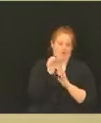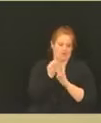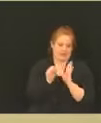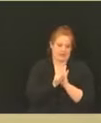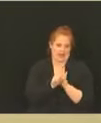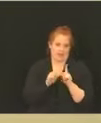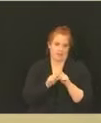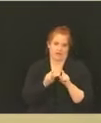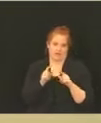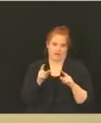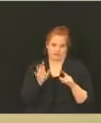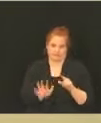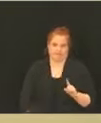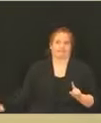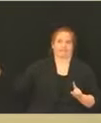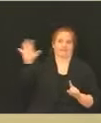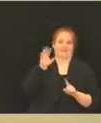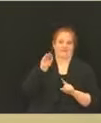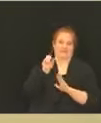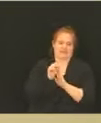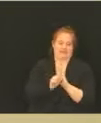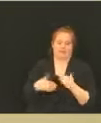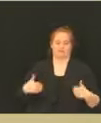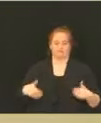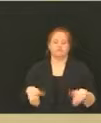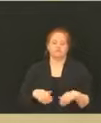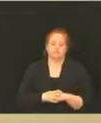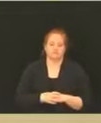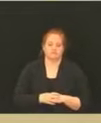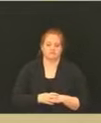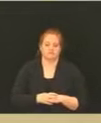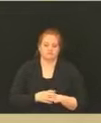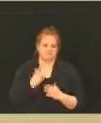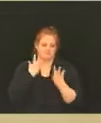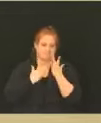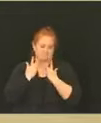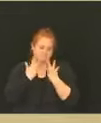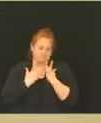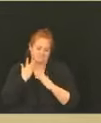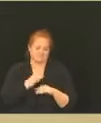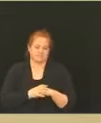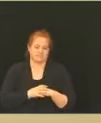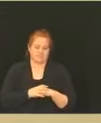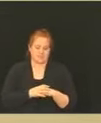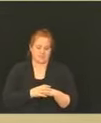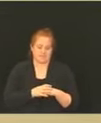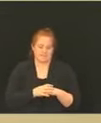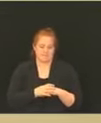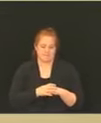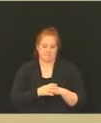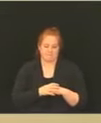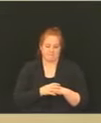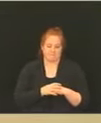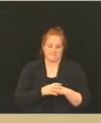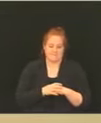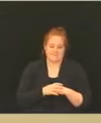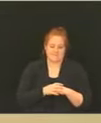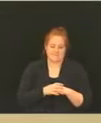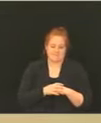nationwide. And while the instruction in Kansas is